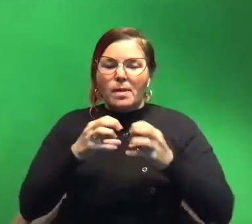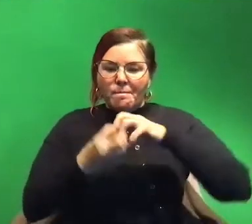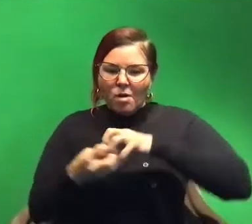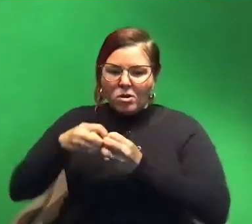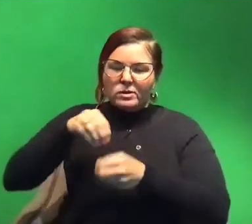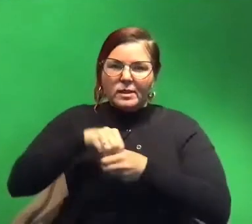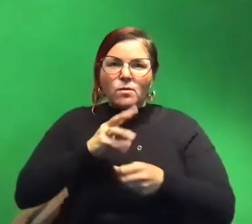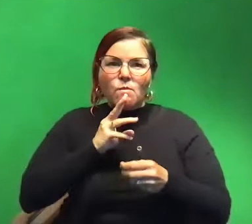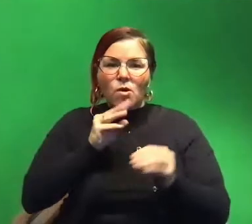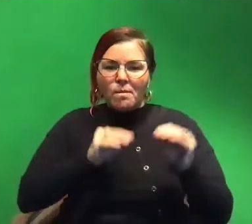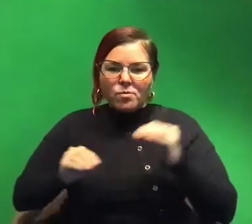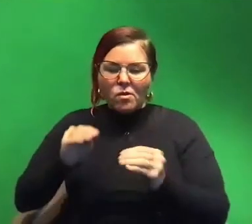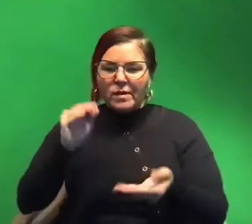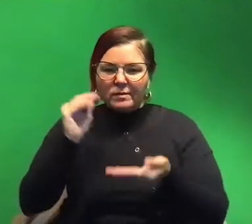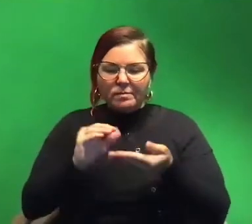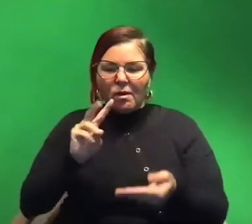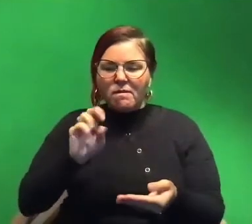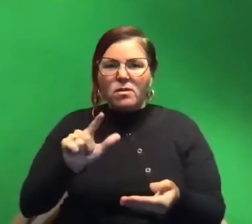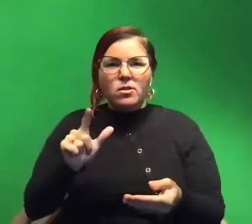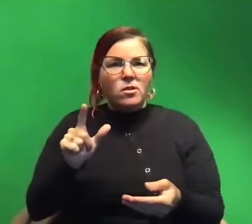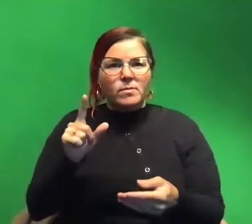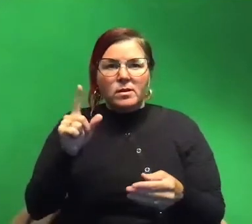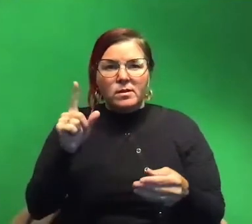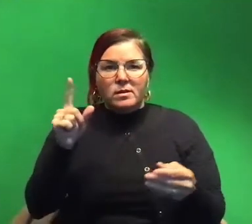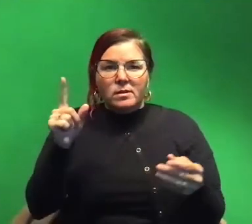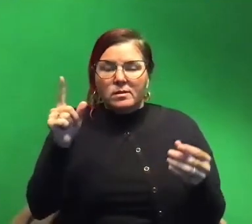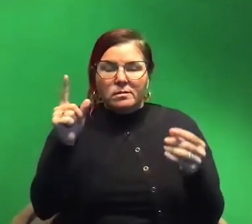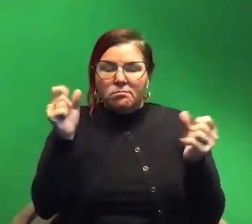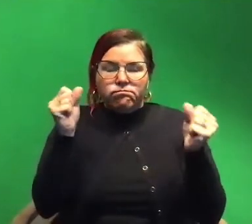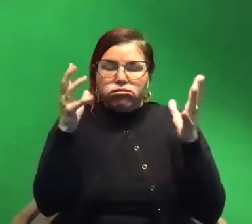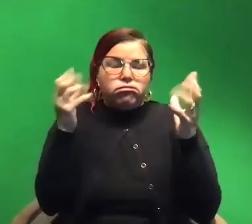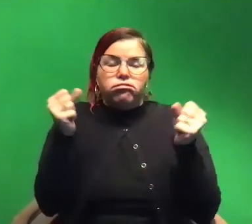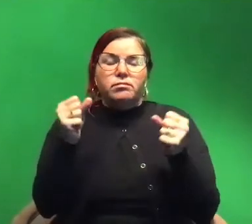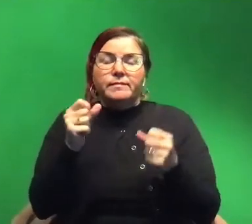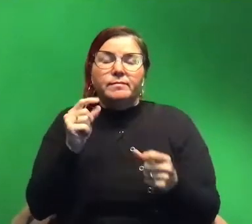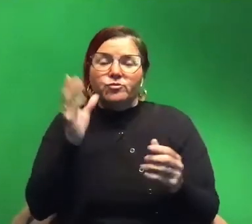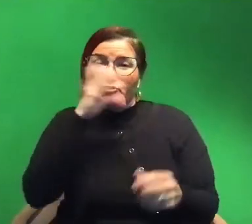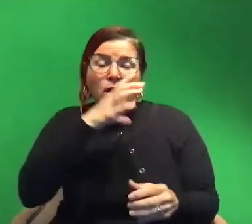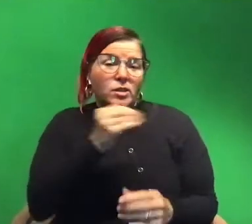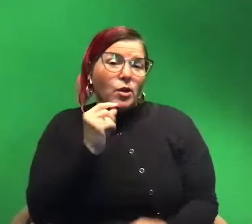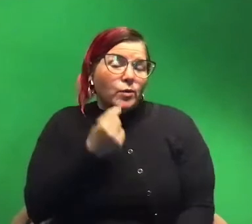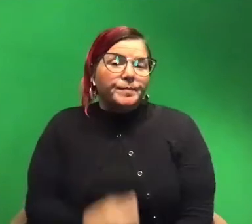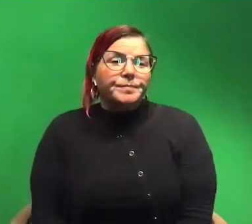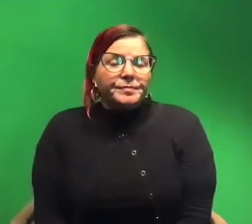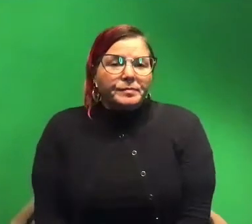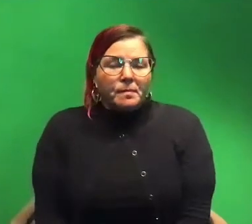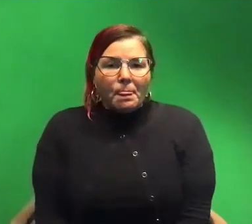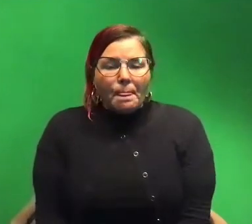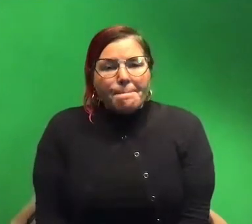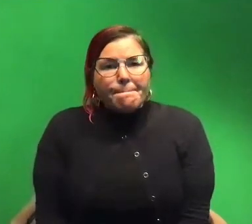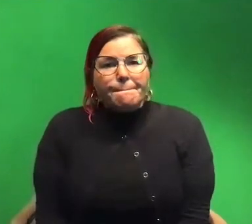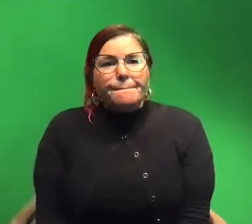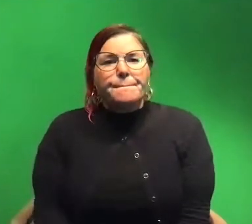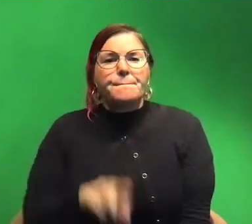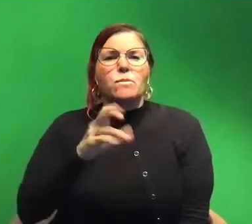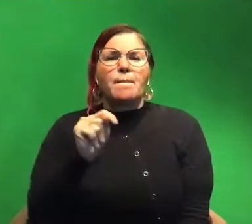move at small volumes it's like very strange and very cool. Um okay so Robert says